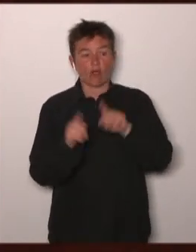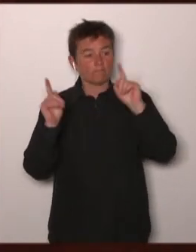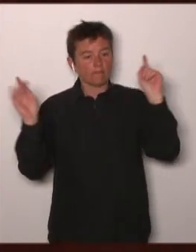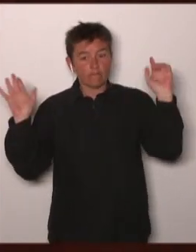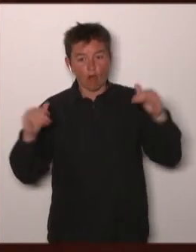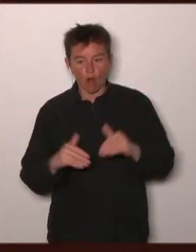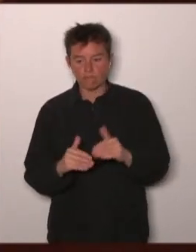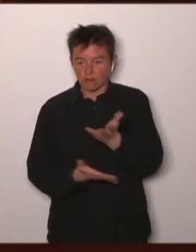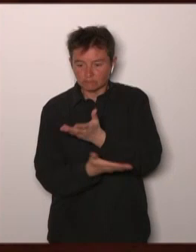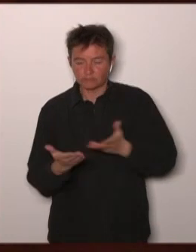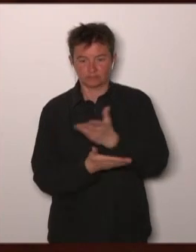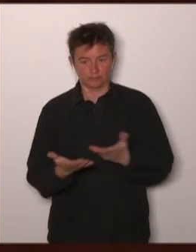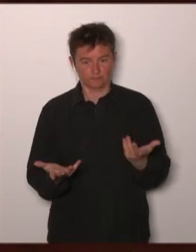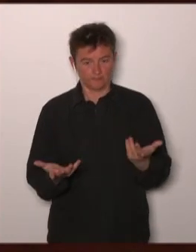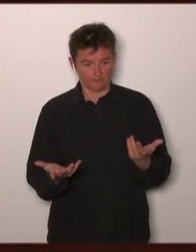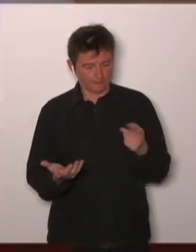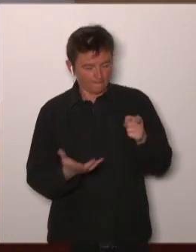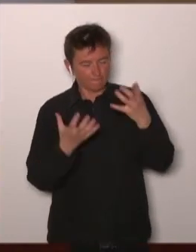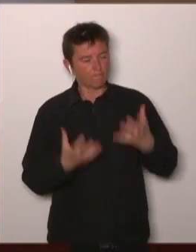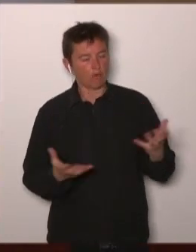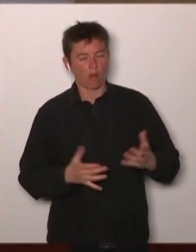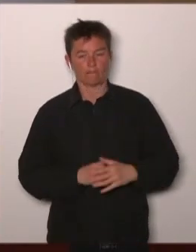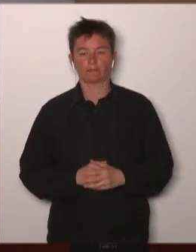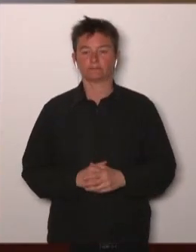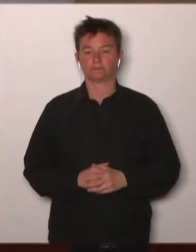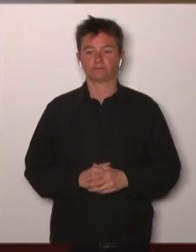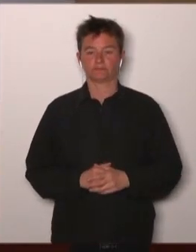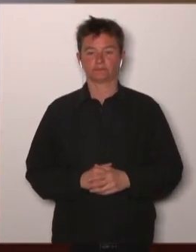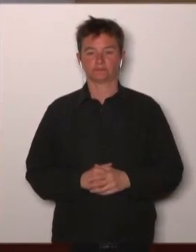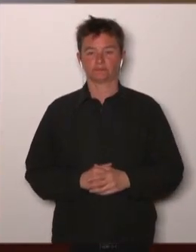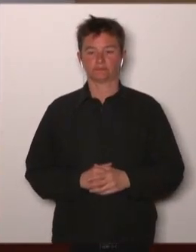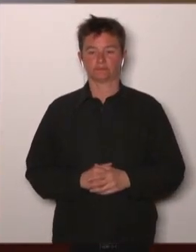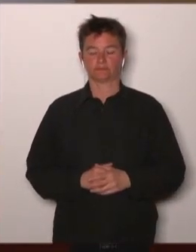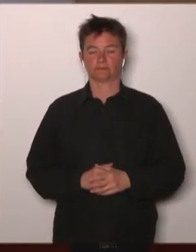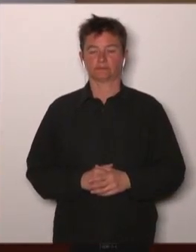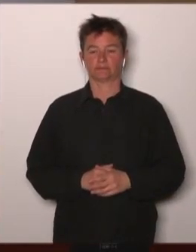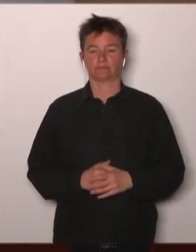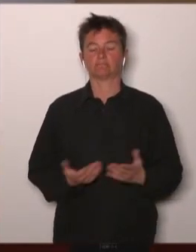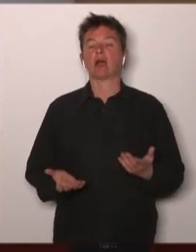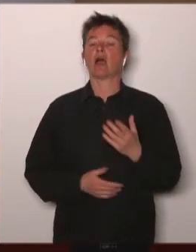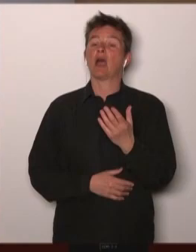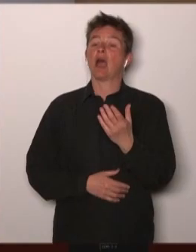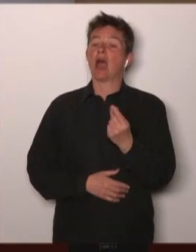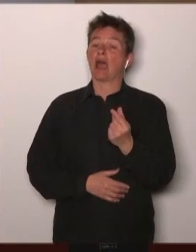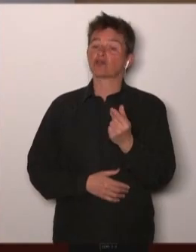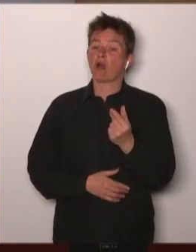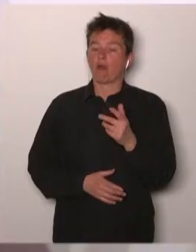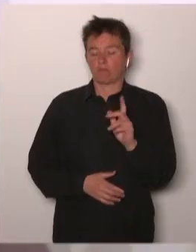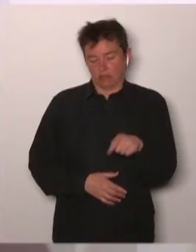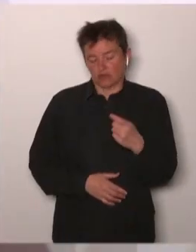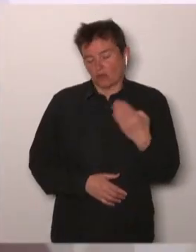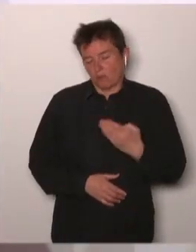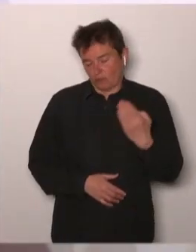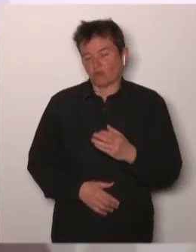would you like what could it be actually yeah so yes first we need before money and of course we need money to this